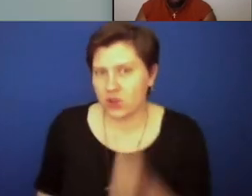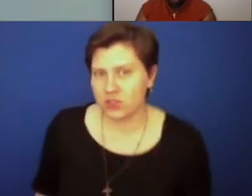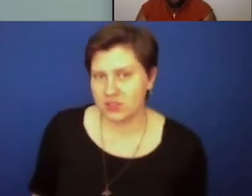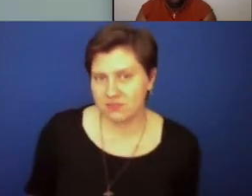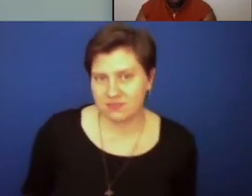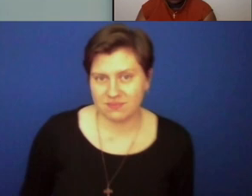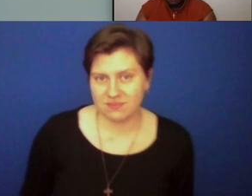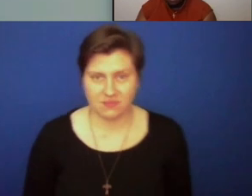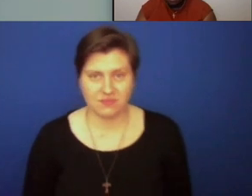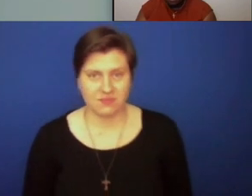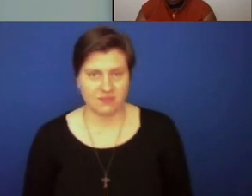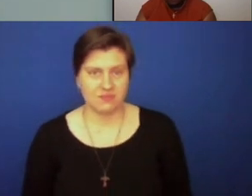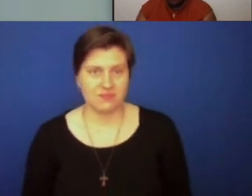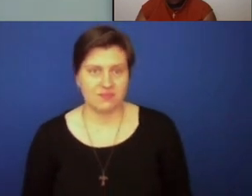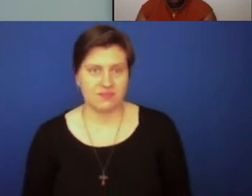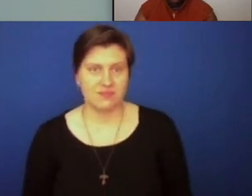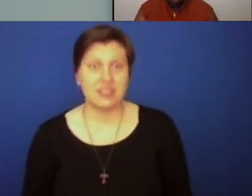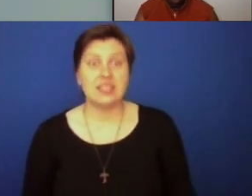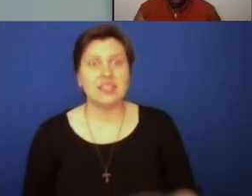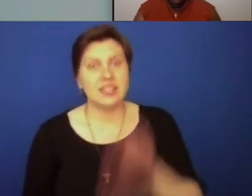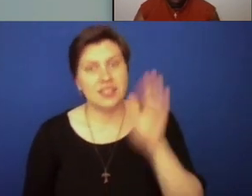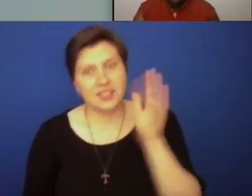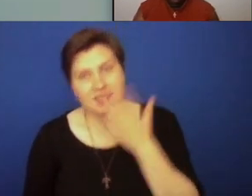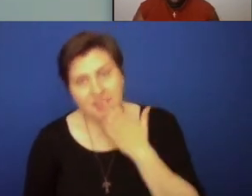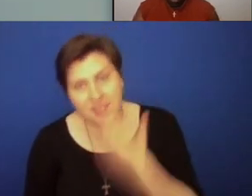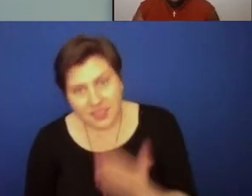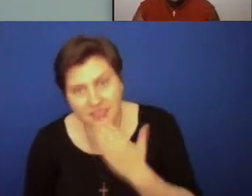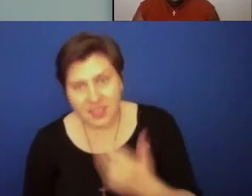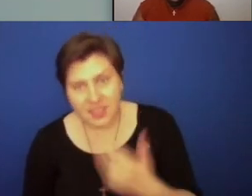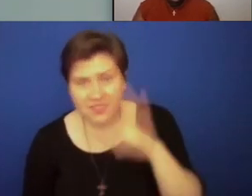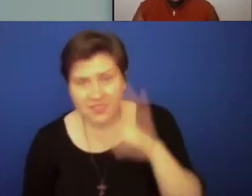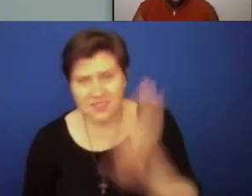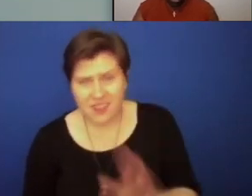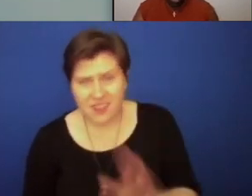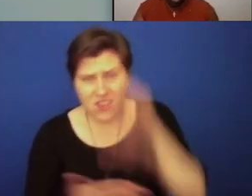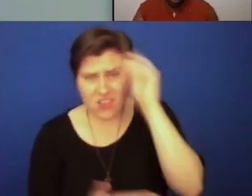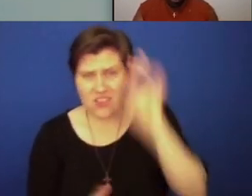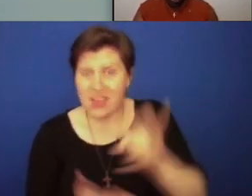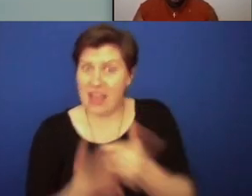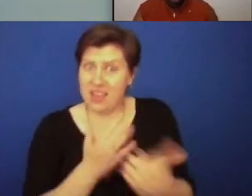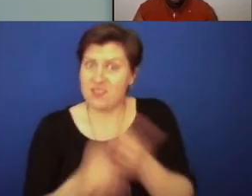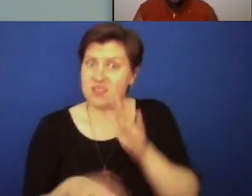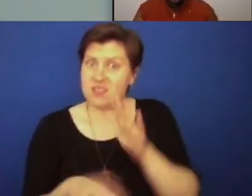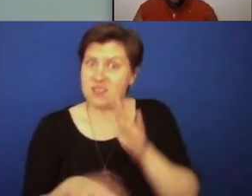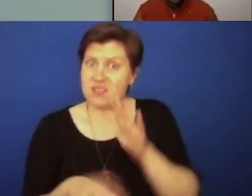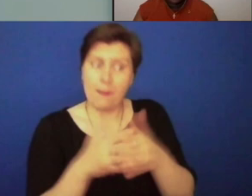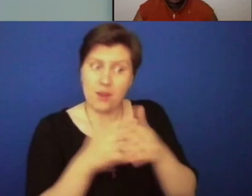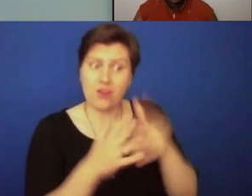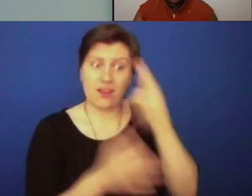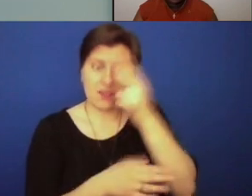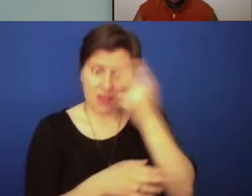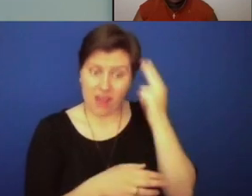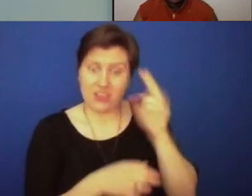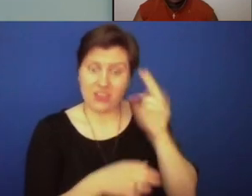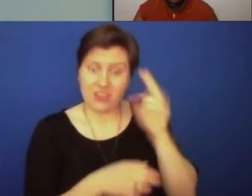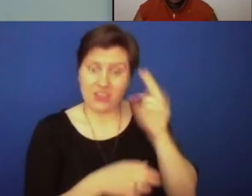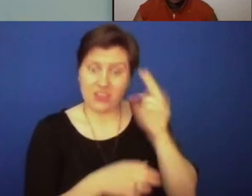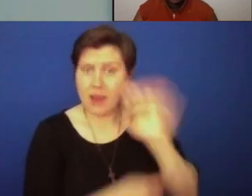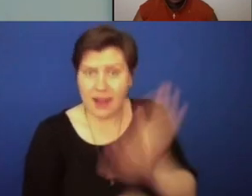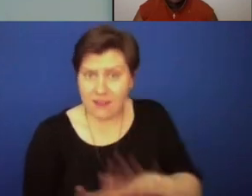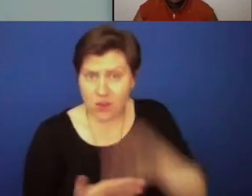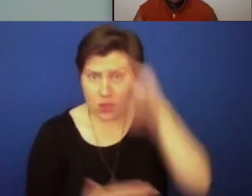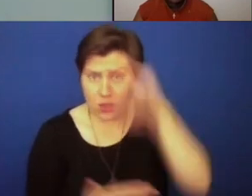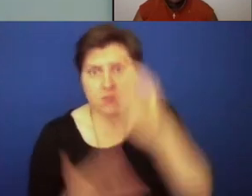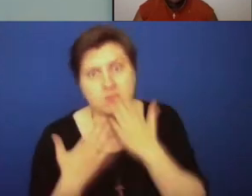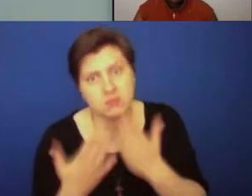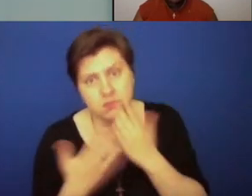That's beautiful, Shannon. Thank you very much. And not a history that I learned even in college courses on American Catholic history, so informative. To sort of move